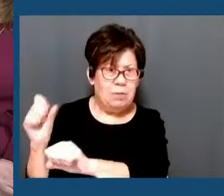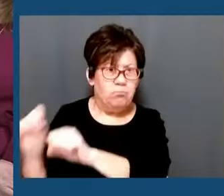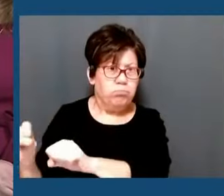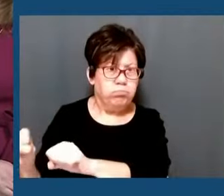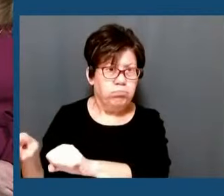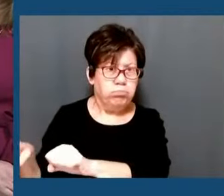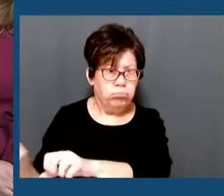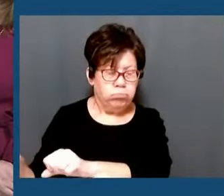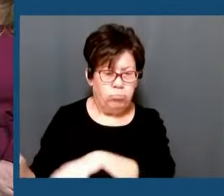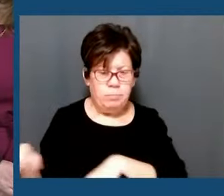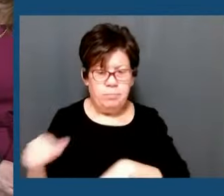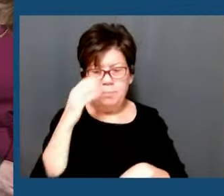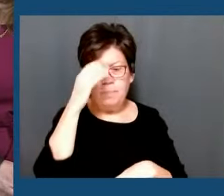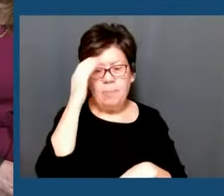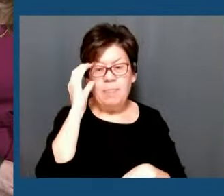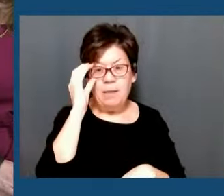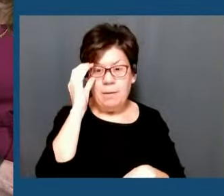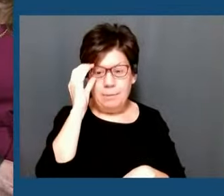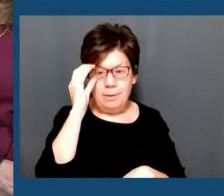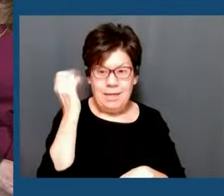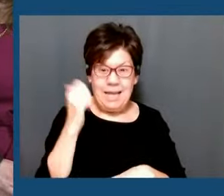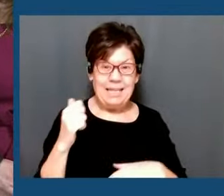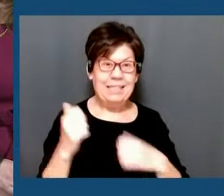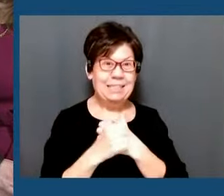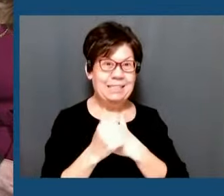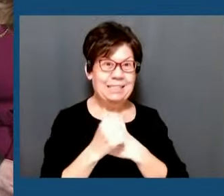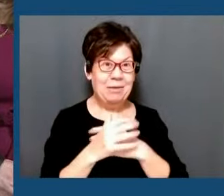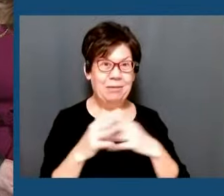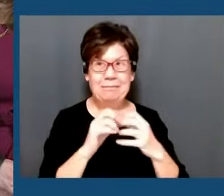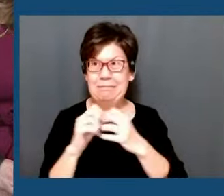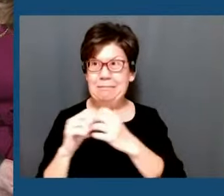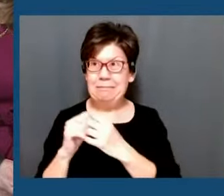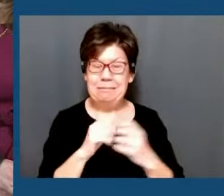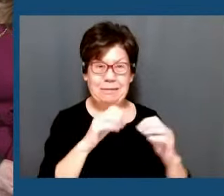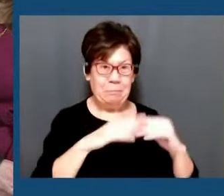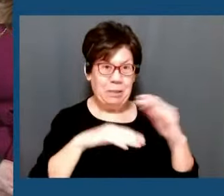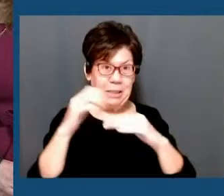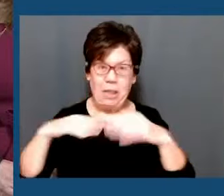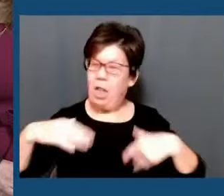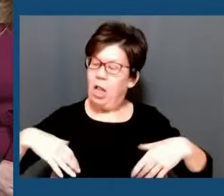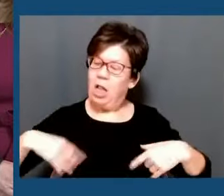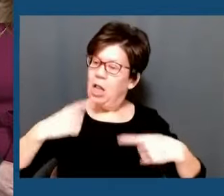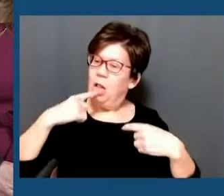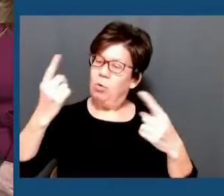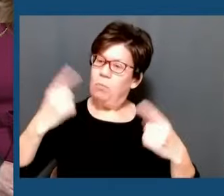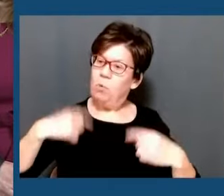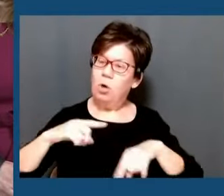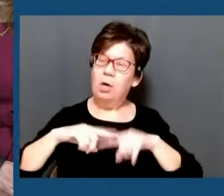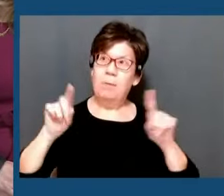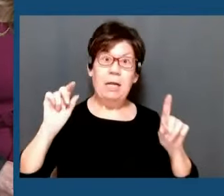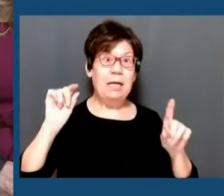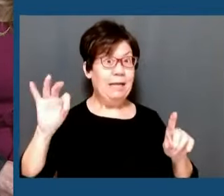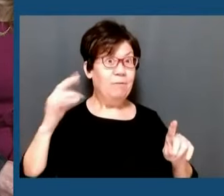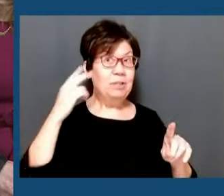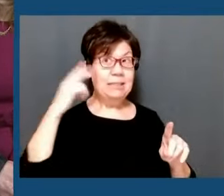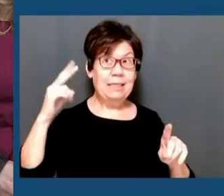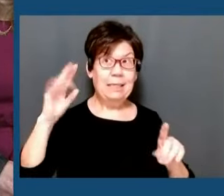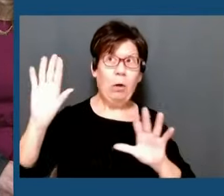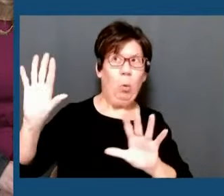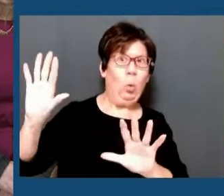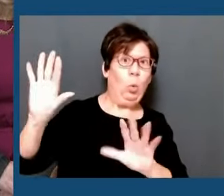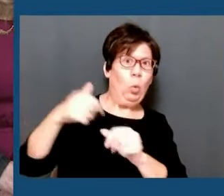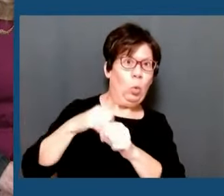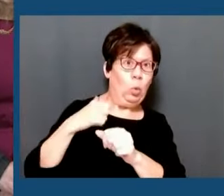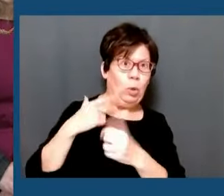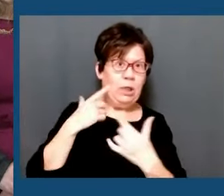Take caution near any damaged buildings. Again, we don't have reports of damaged buildings at this time. It is very early in the assessment process,